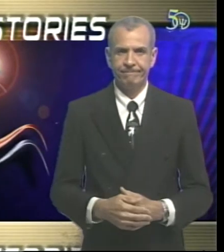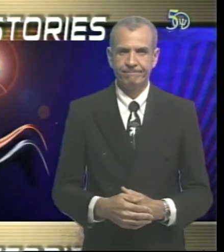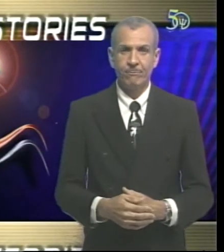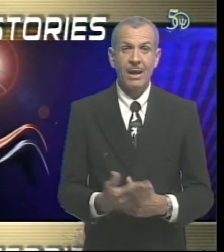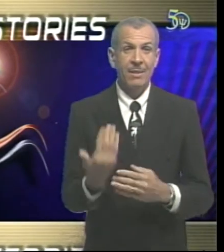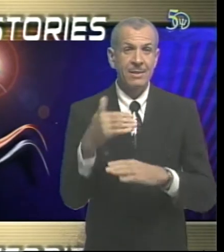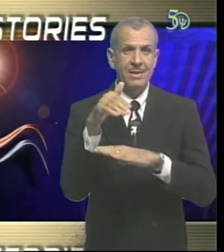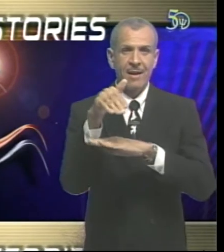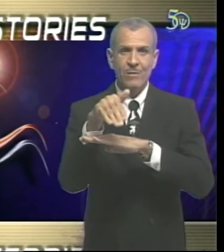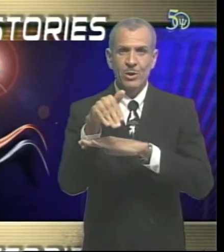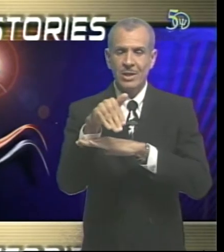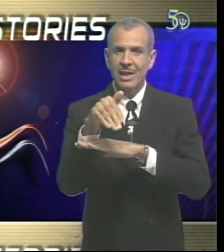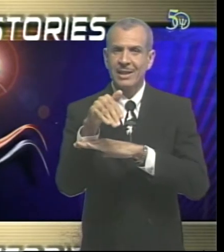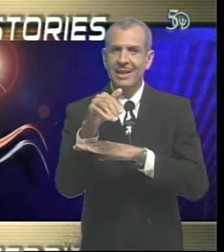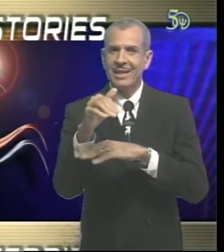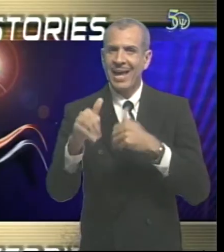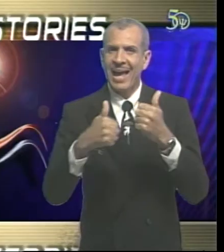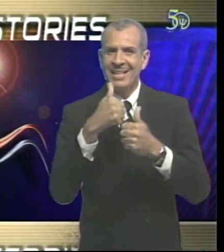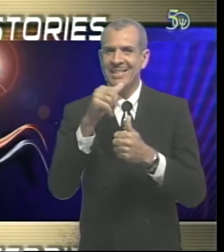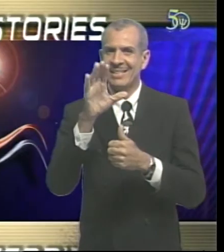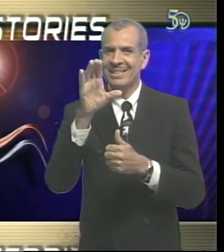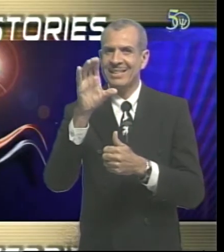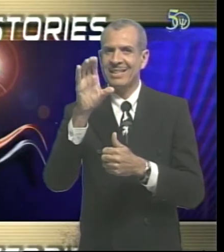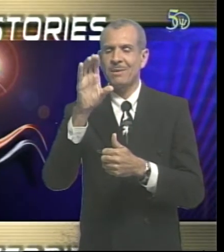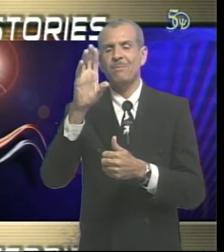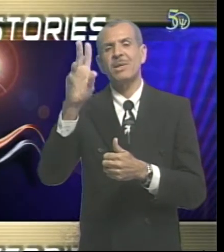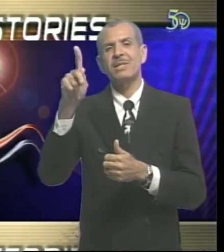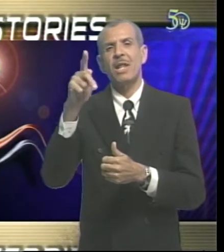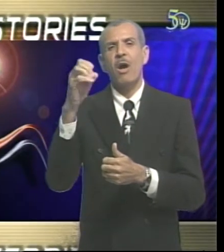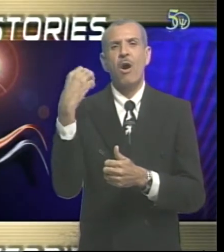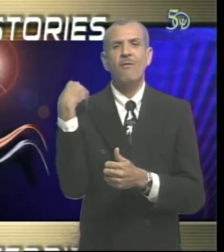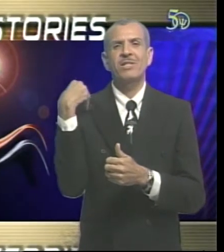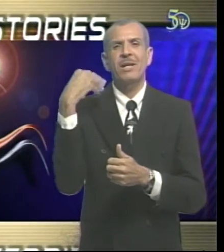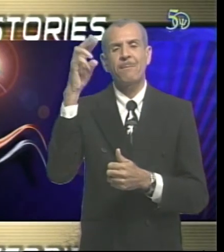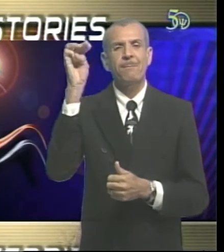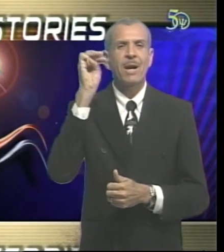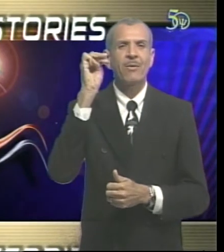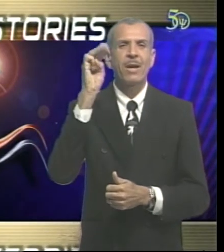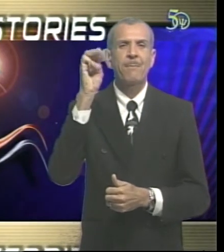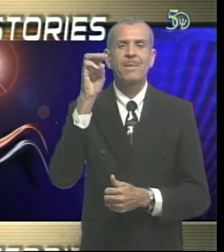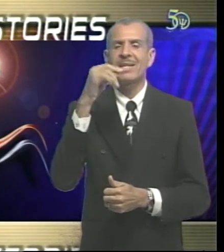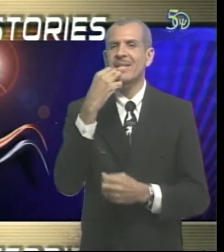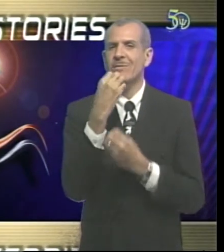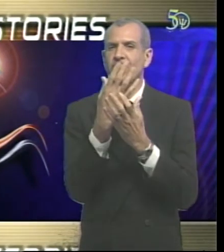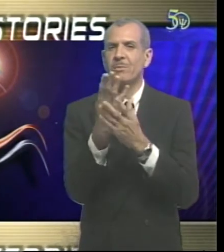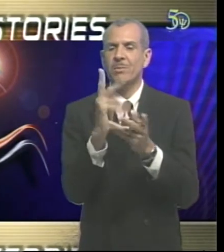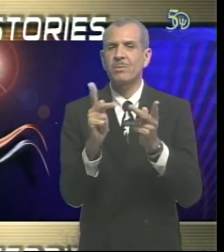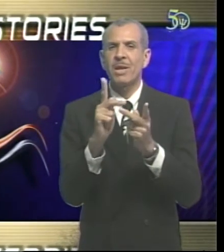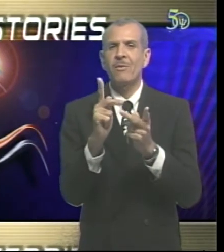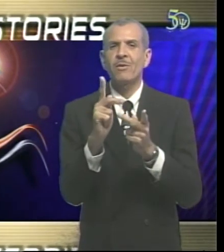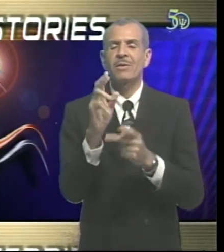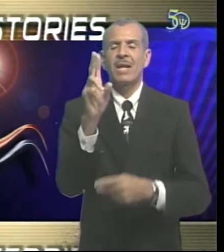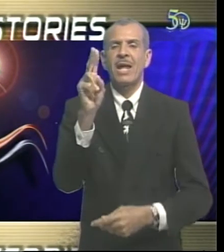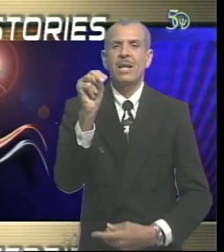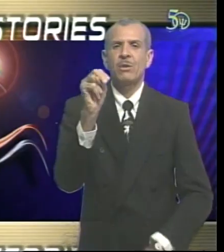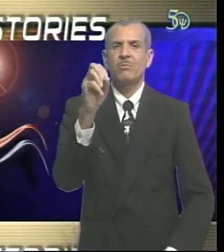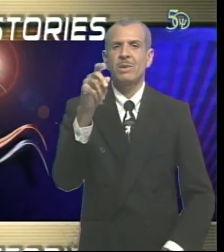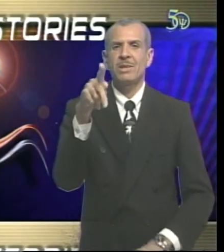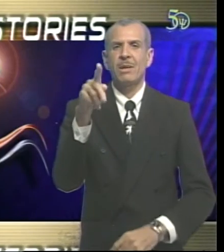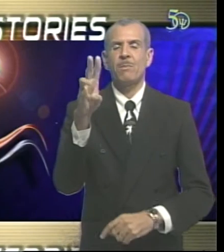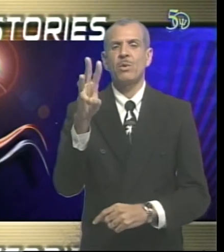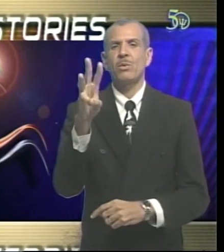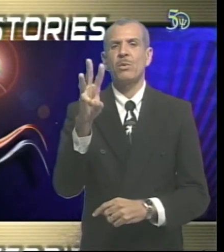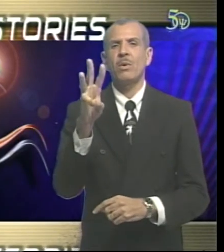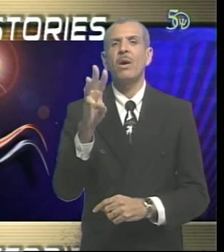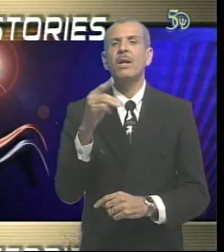this afternoon, the acting Chief Personnel Officer Margaret Mears informed officials of the NUPW that they are